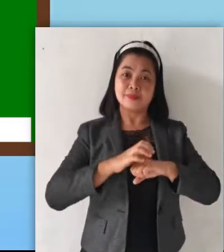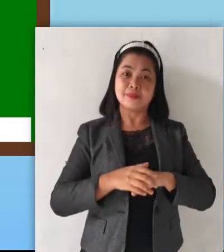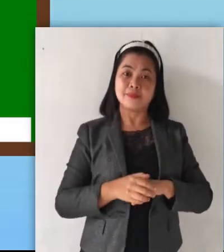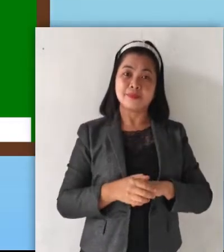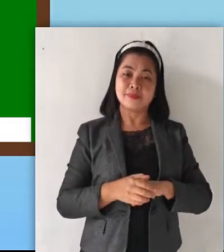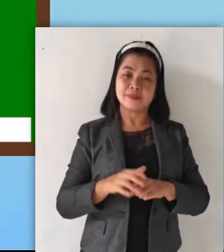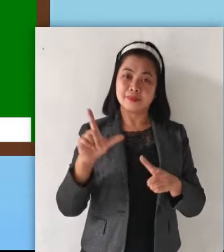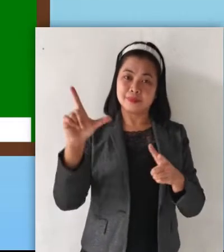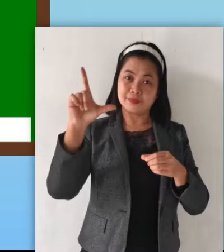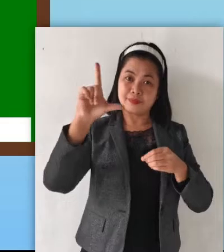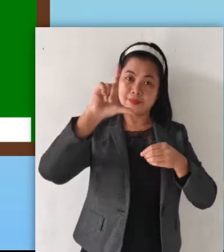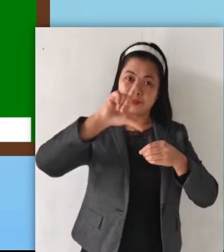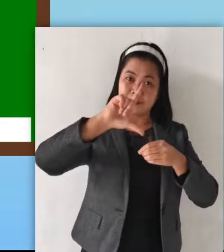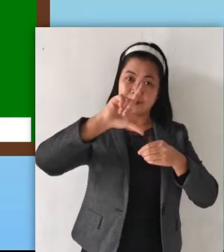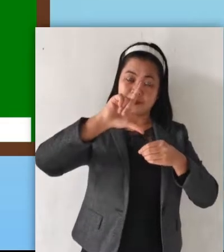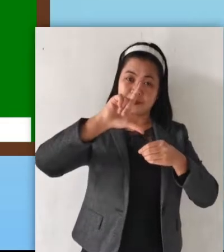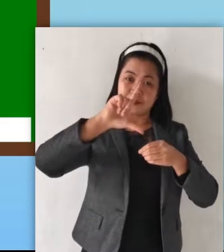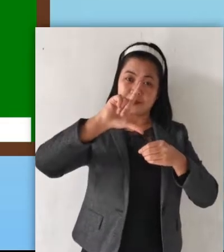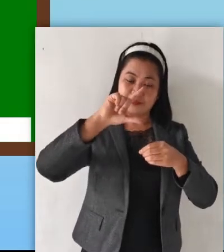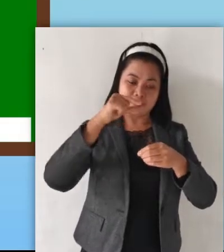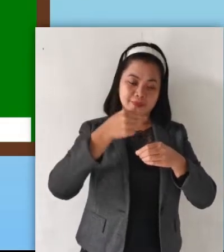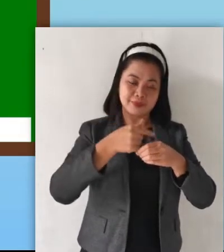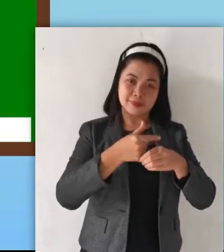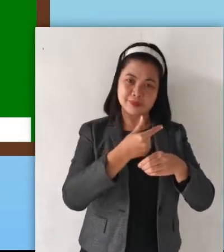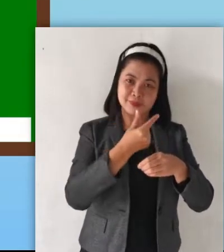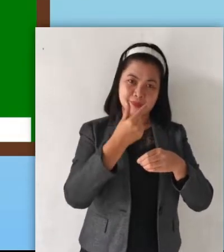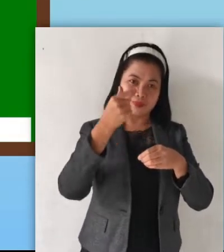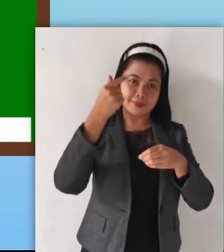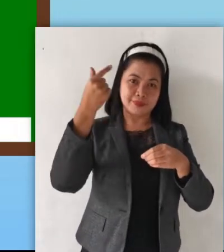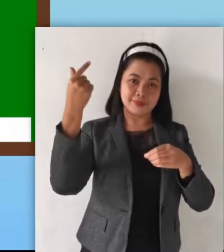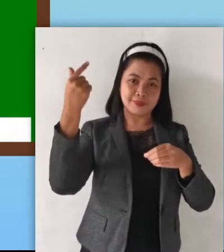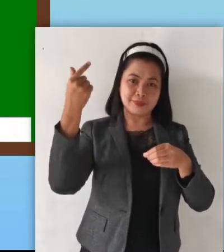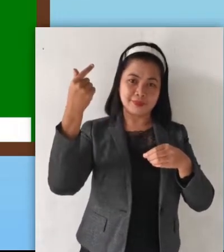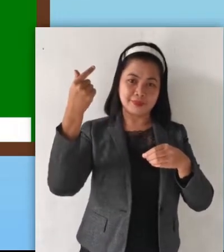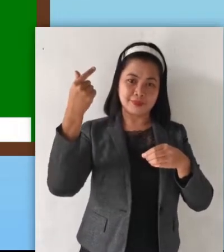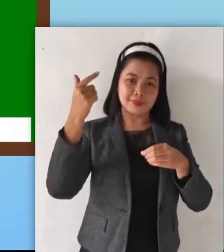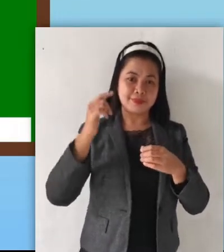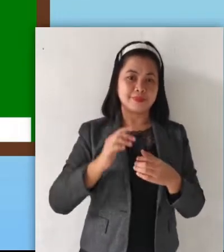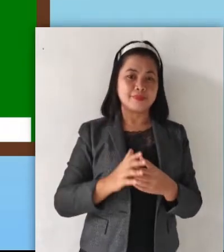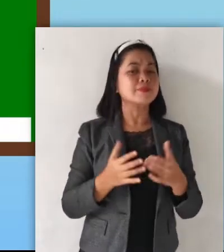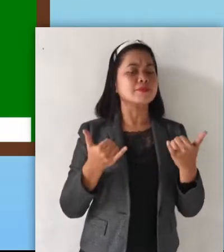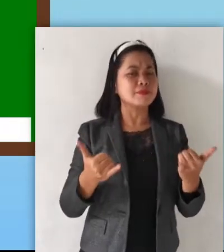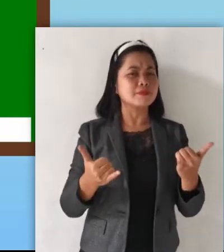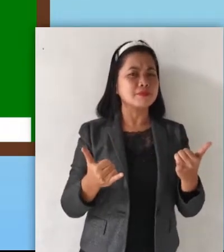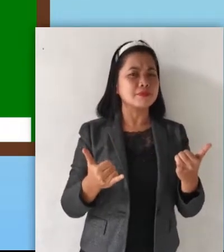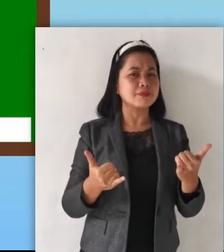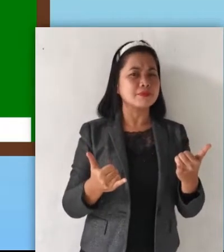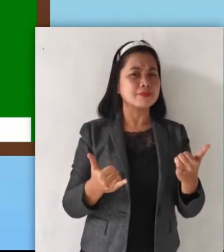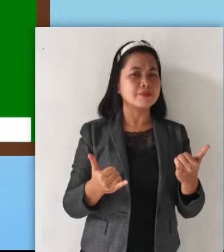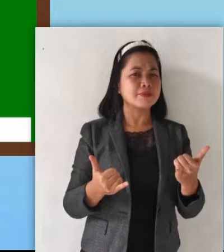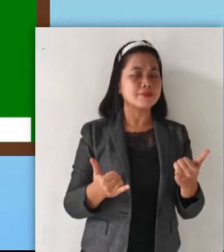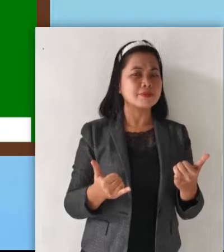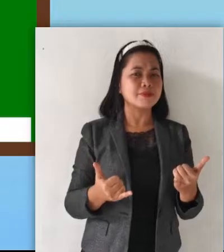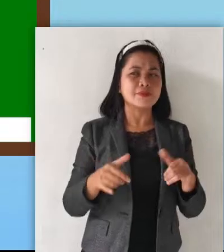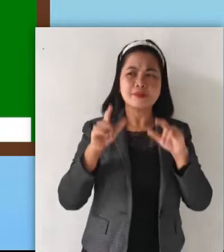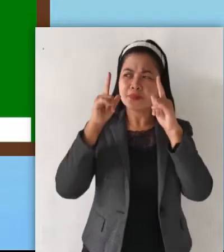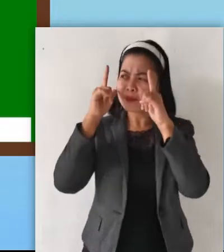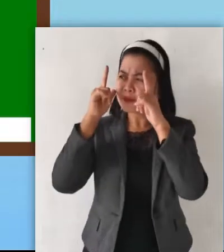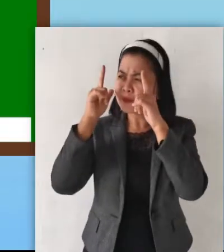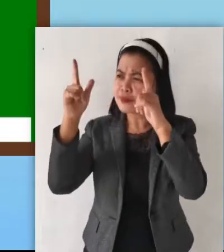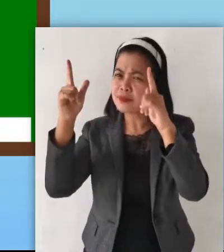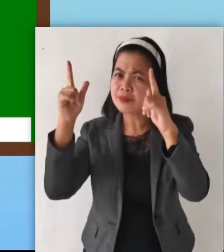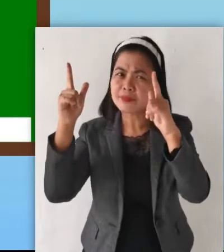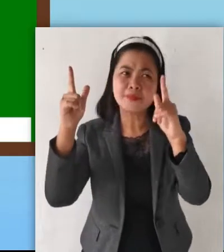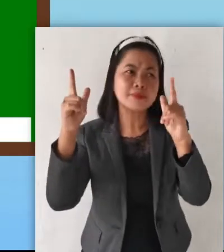liquid, and gas. Now, look around